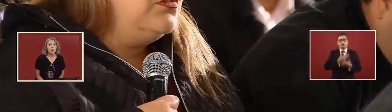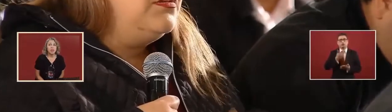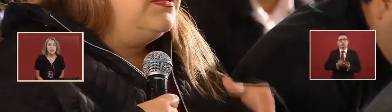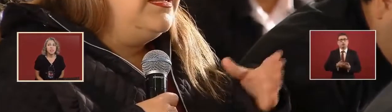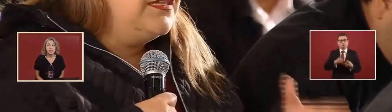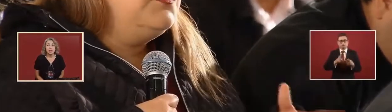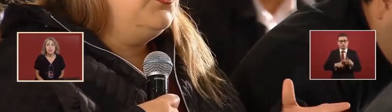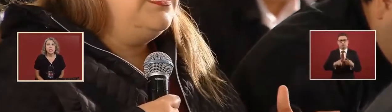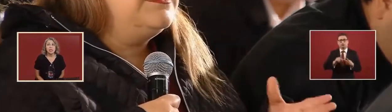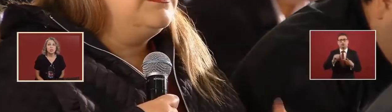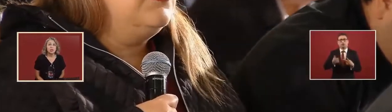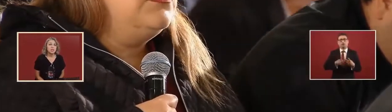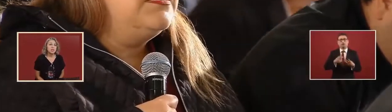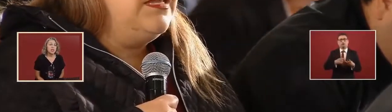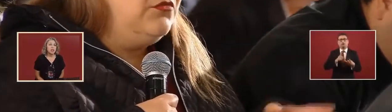have,